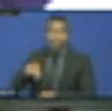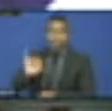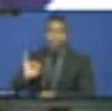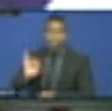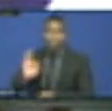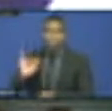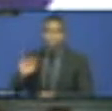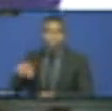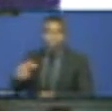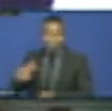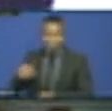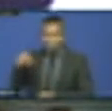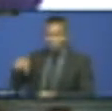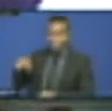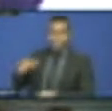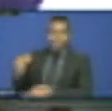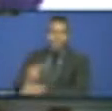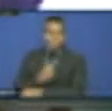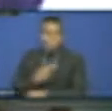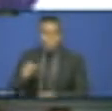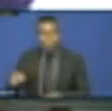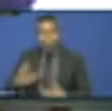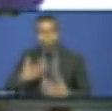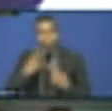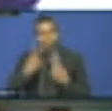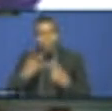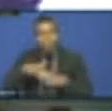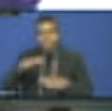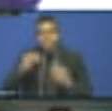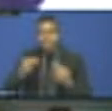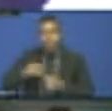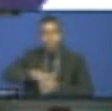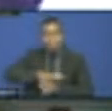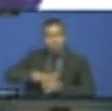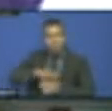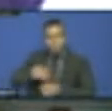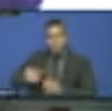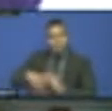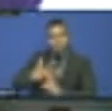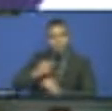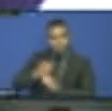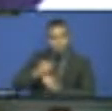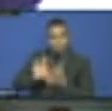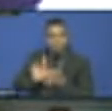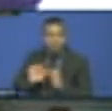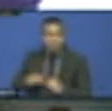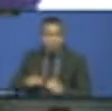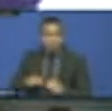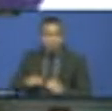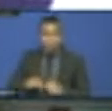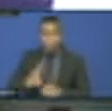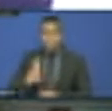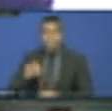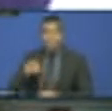reviews. I'm very glad the honorable minister mentioned the role of councils on local government,